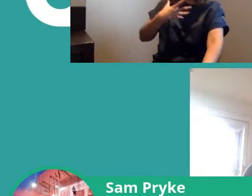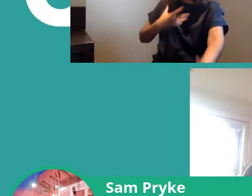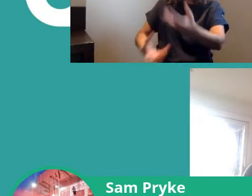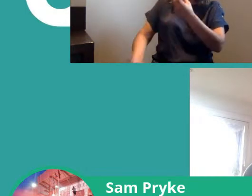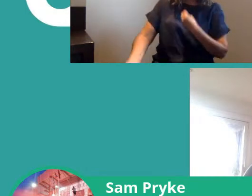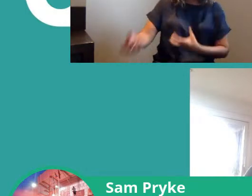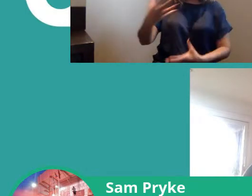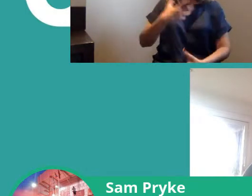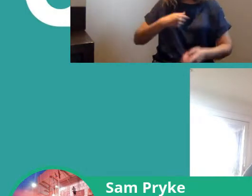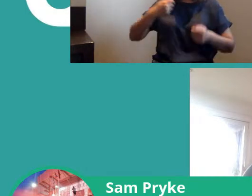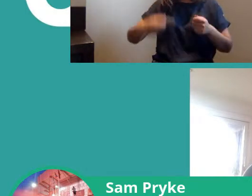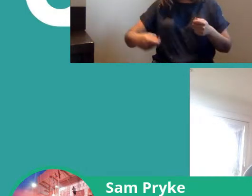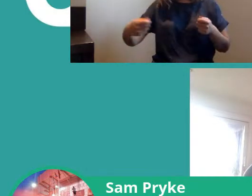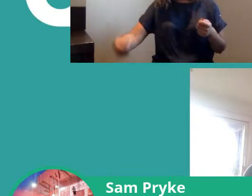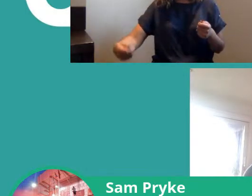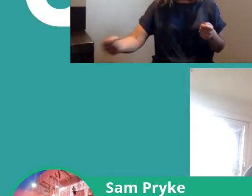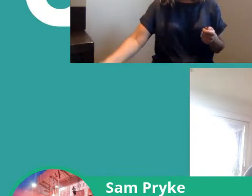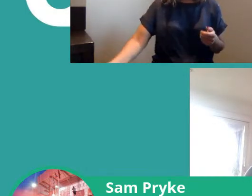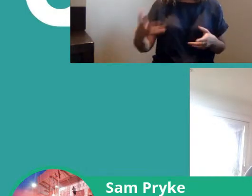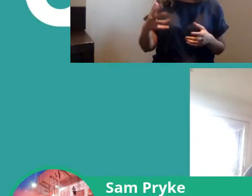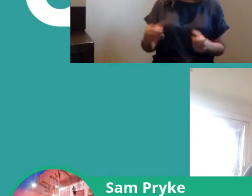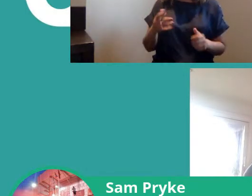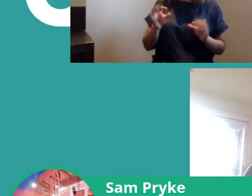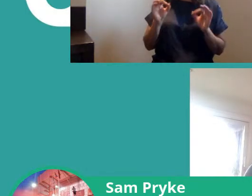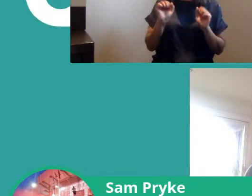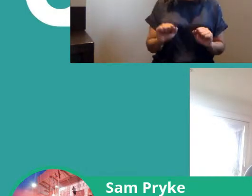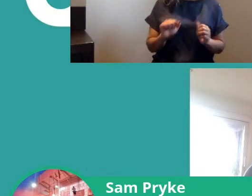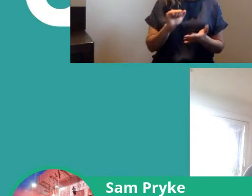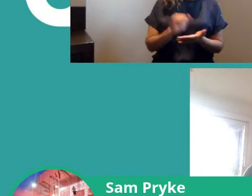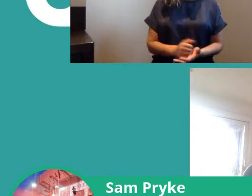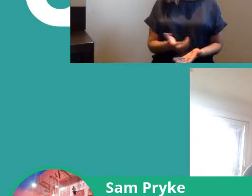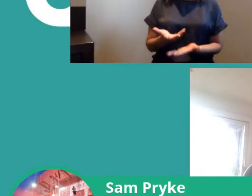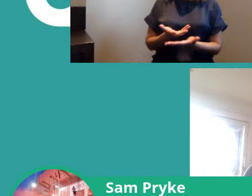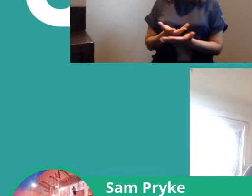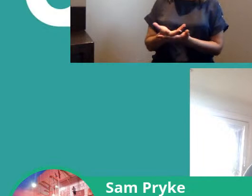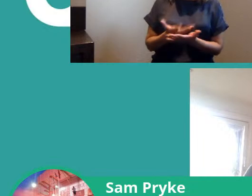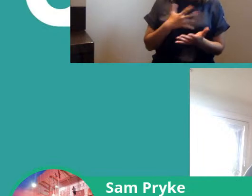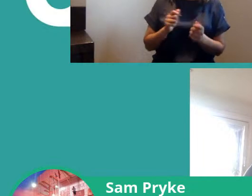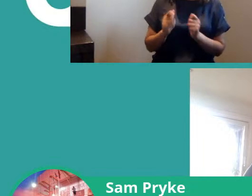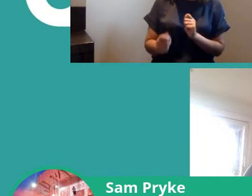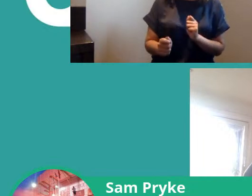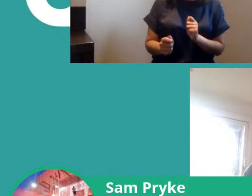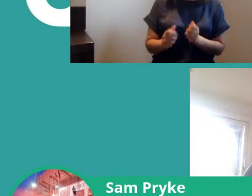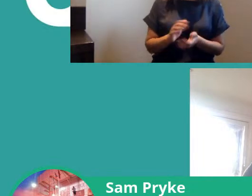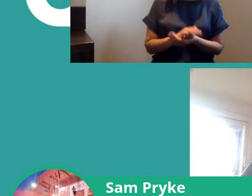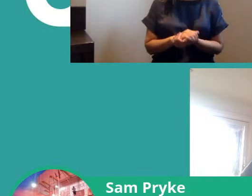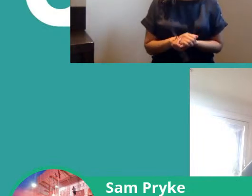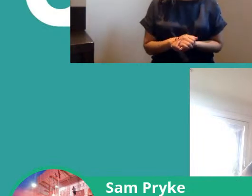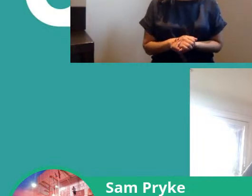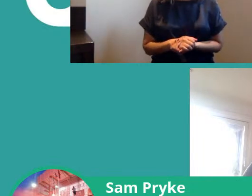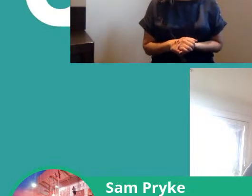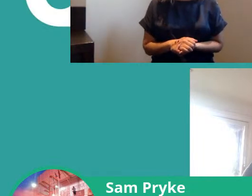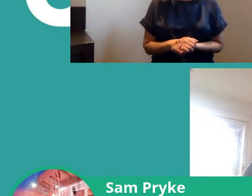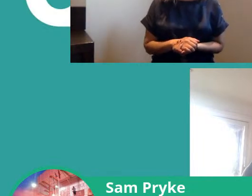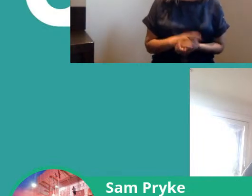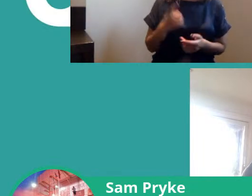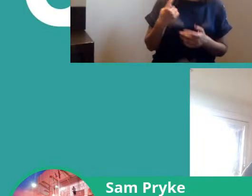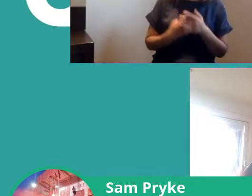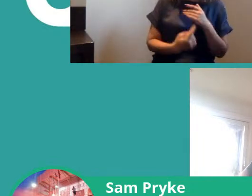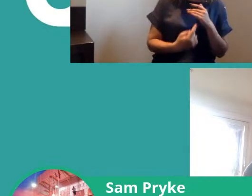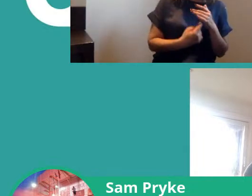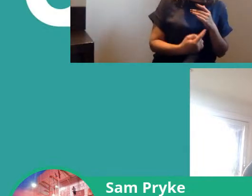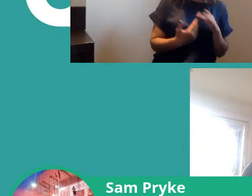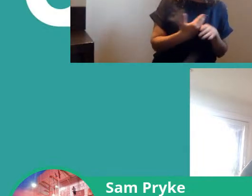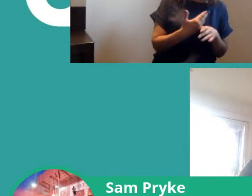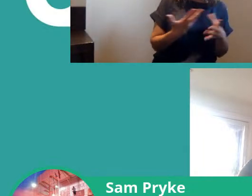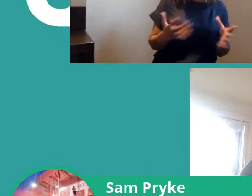the workplace to you rather than having a constructive conversation that leads to change um through individual and collective action